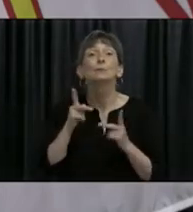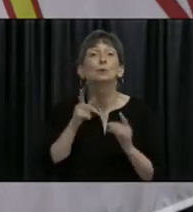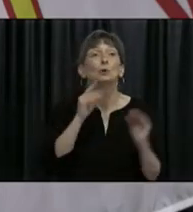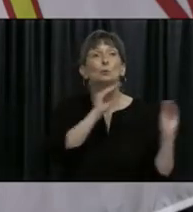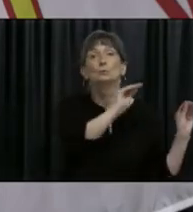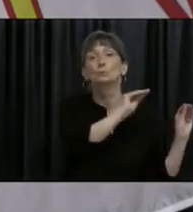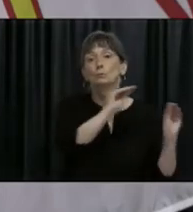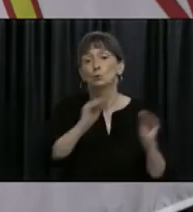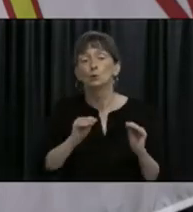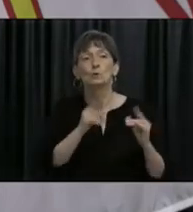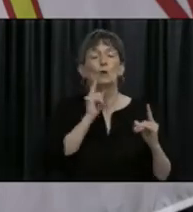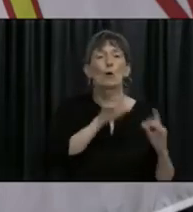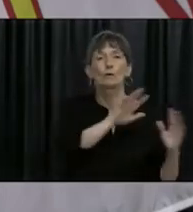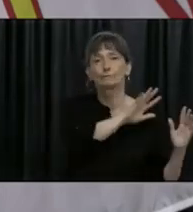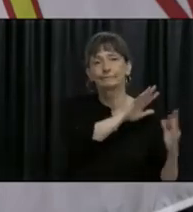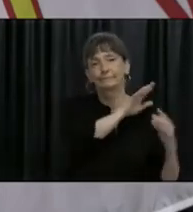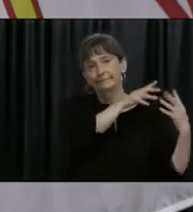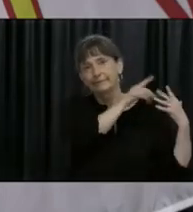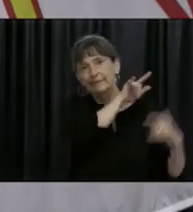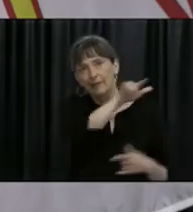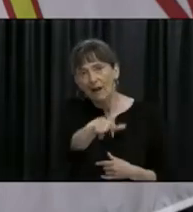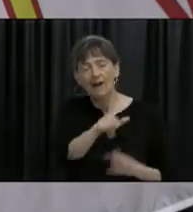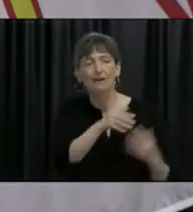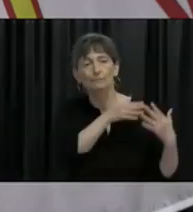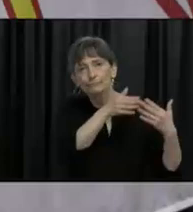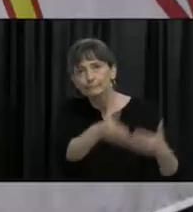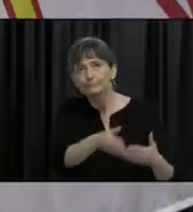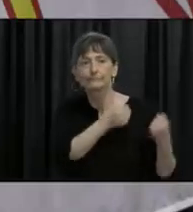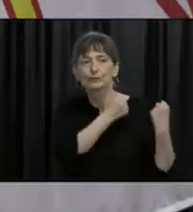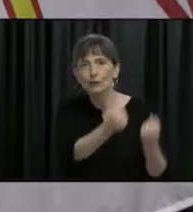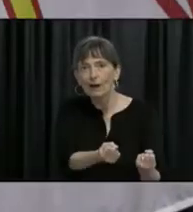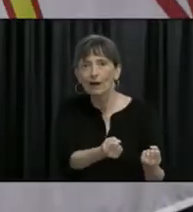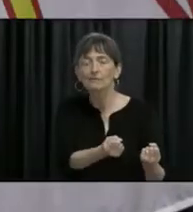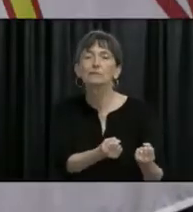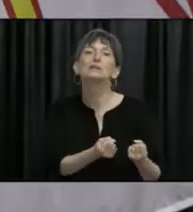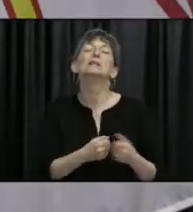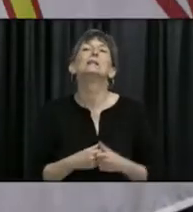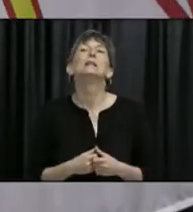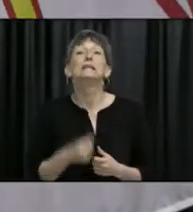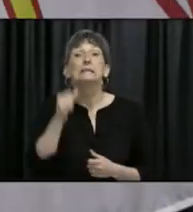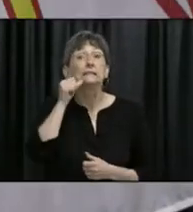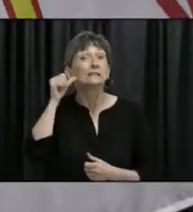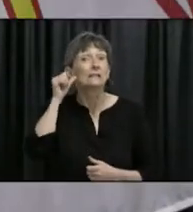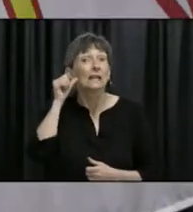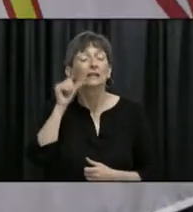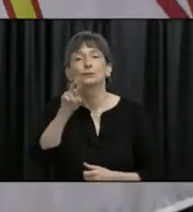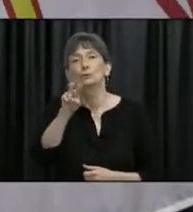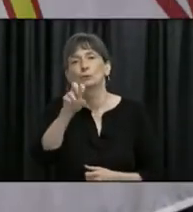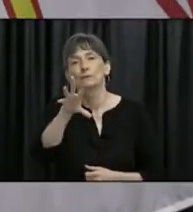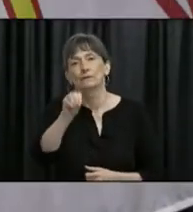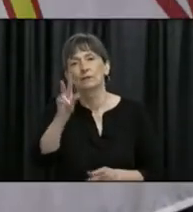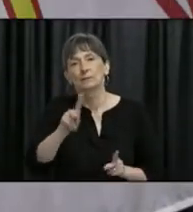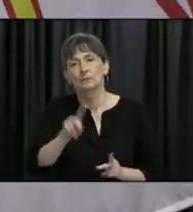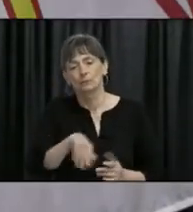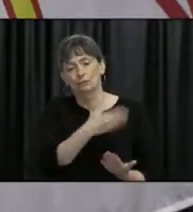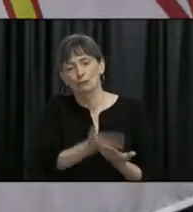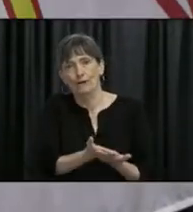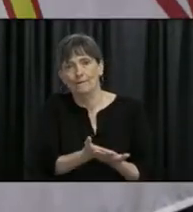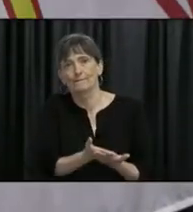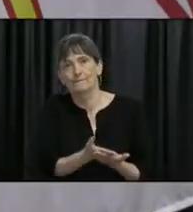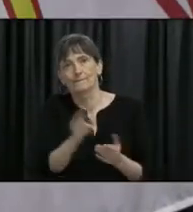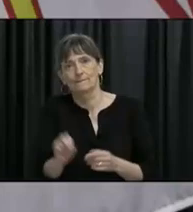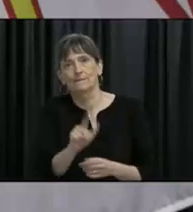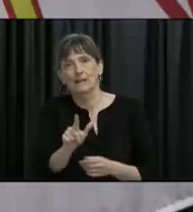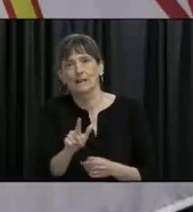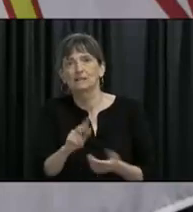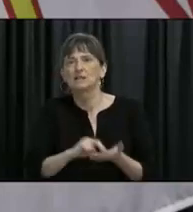province and this would be at all entry points. There's some 250 people that came in yesterday, so it just goes to show that there's